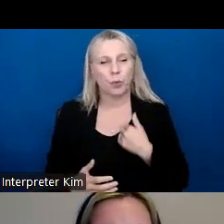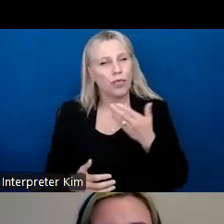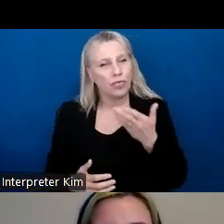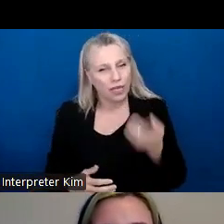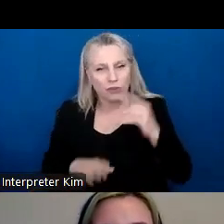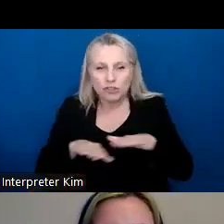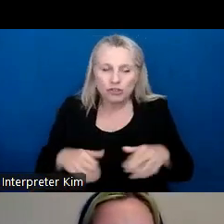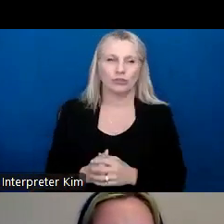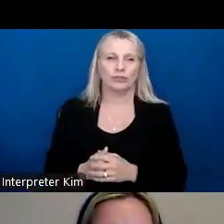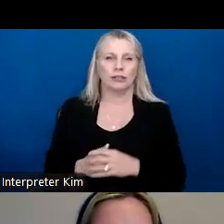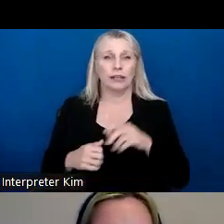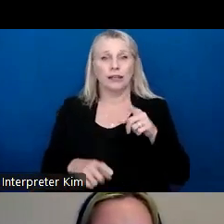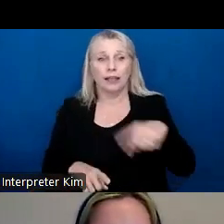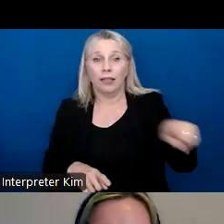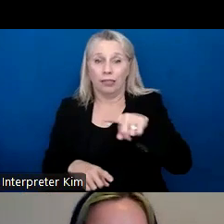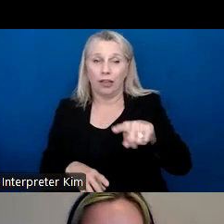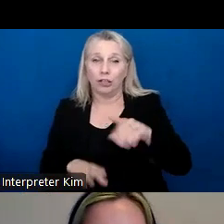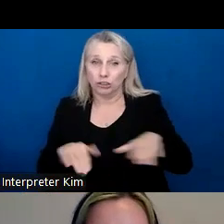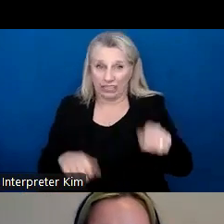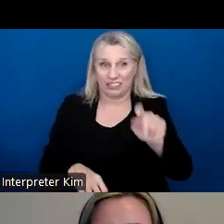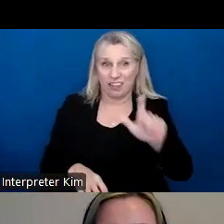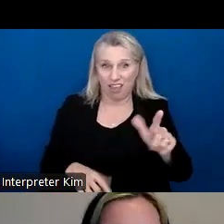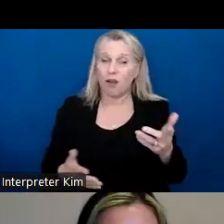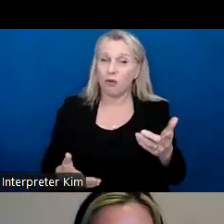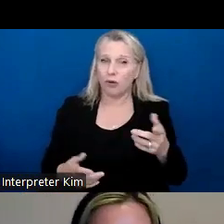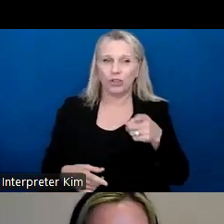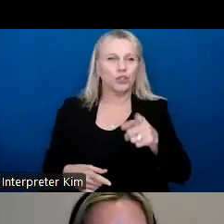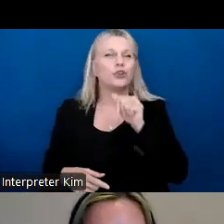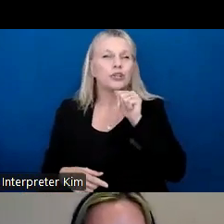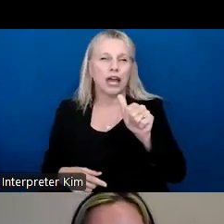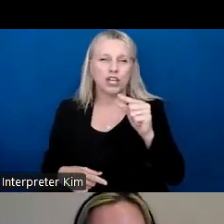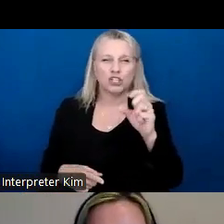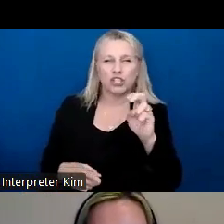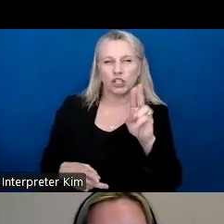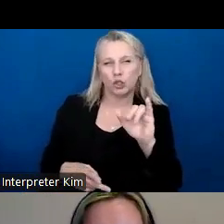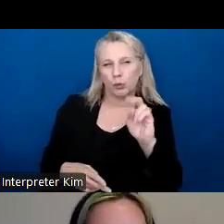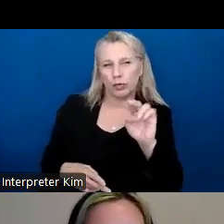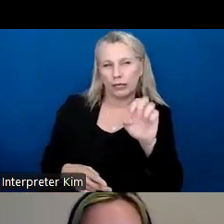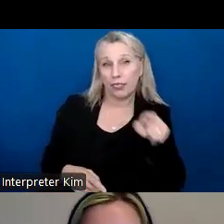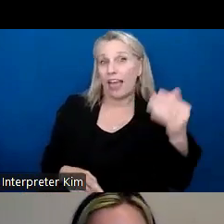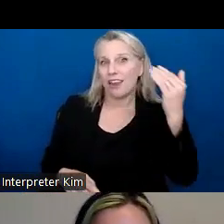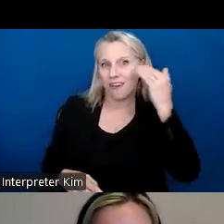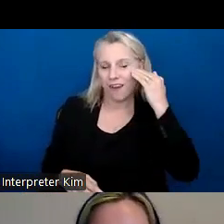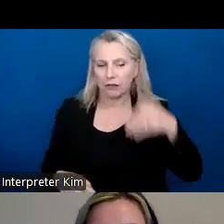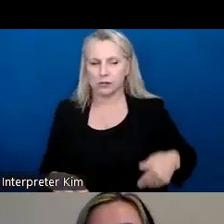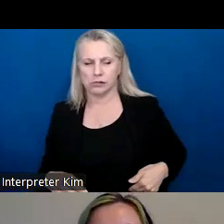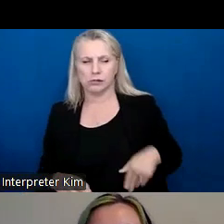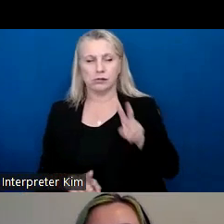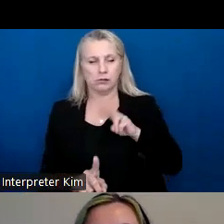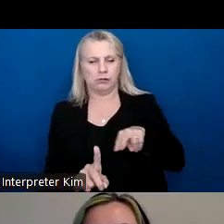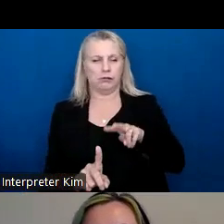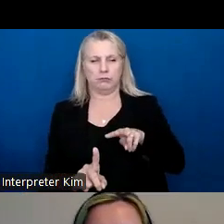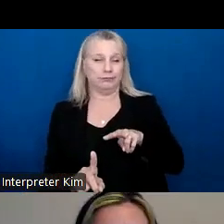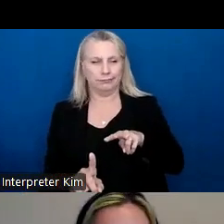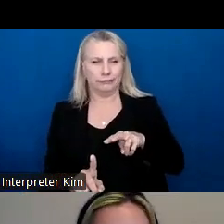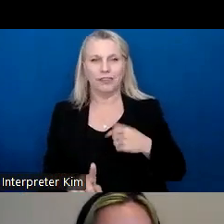can tell when you're not being yourself or you're not being genuine. They just, they know, and they're not going to respect you. They're not going